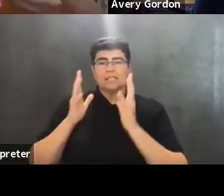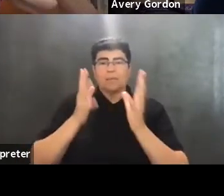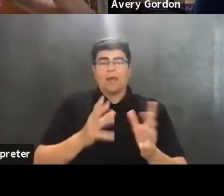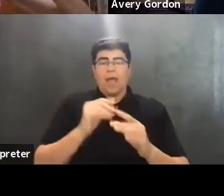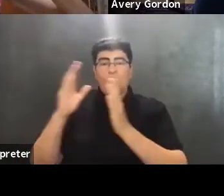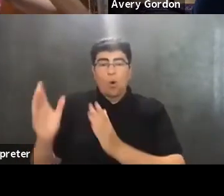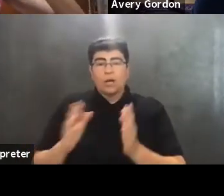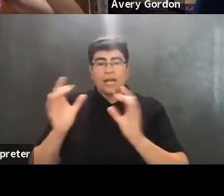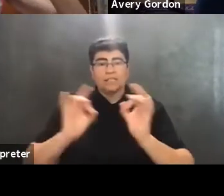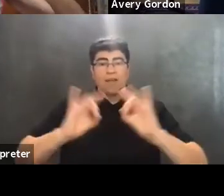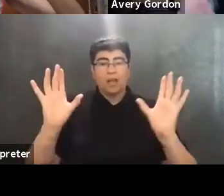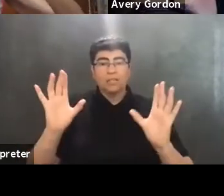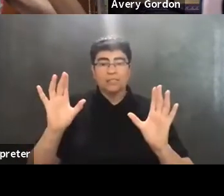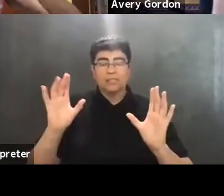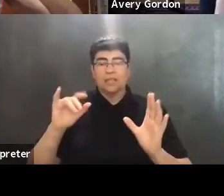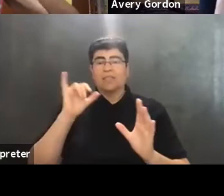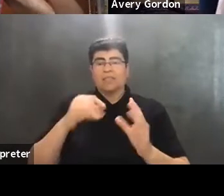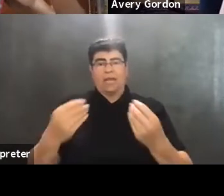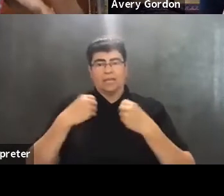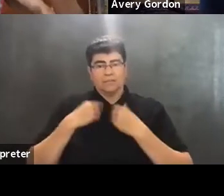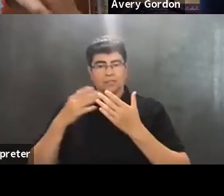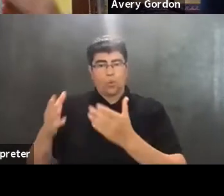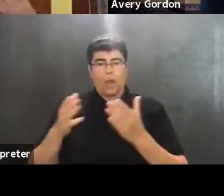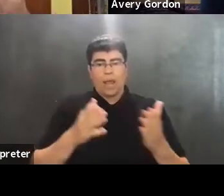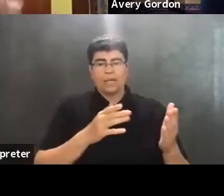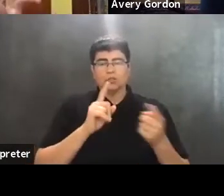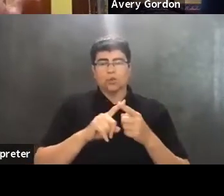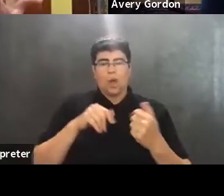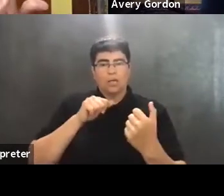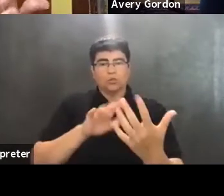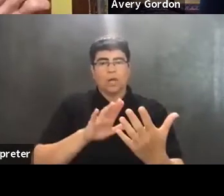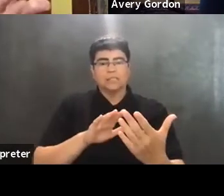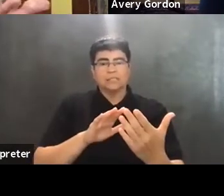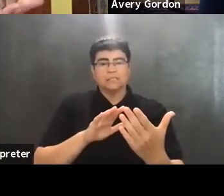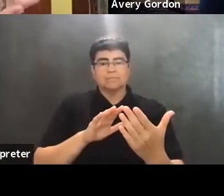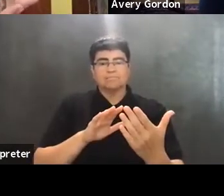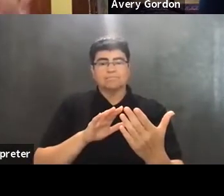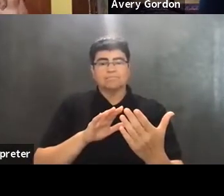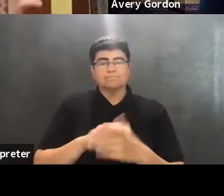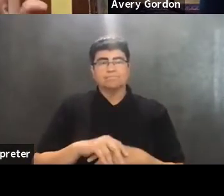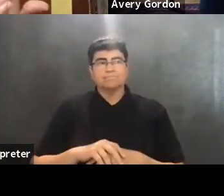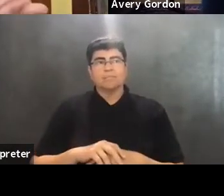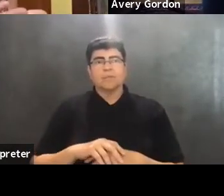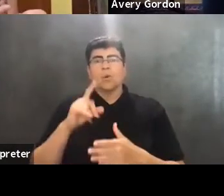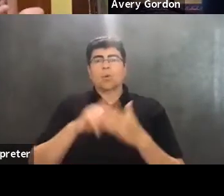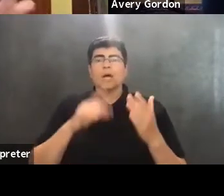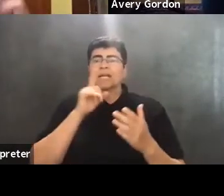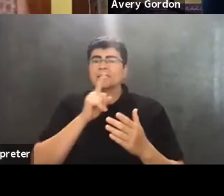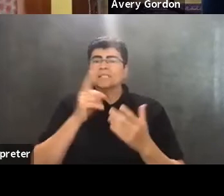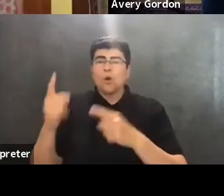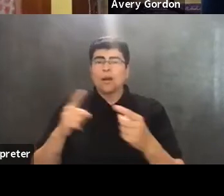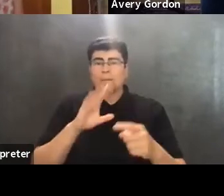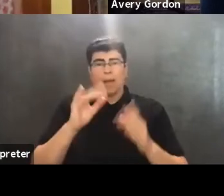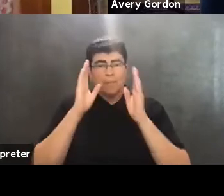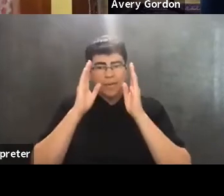organized violence, give us ways to address what is going on by paying